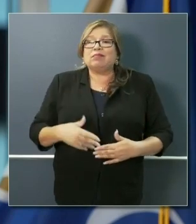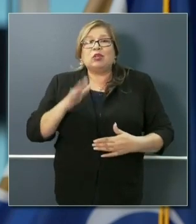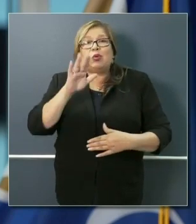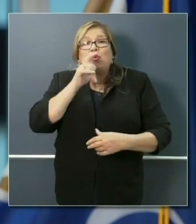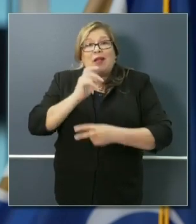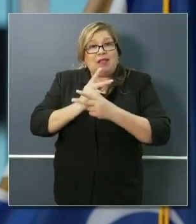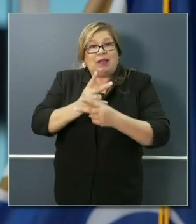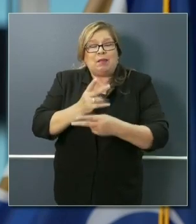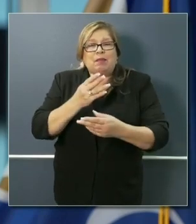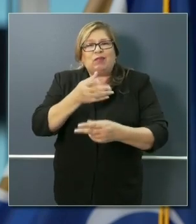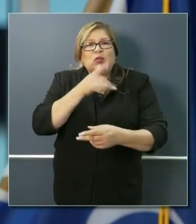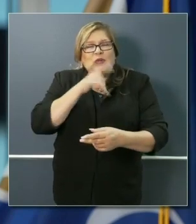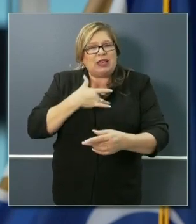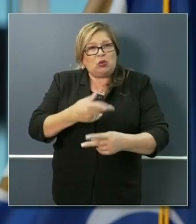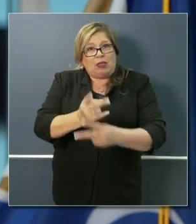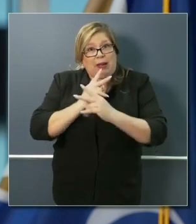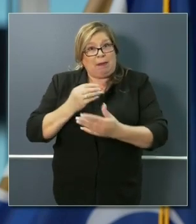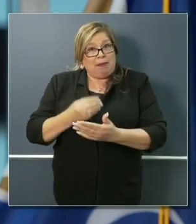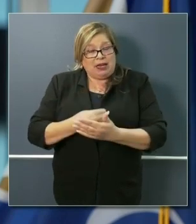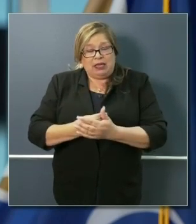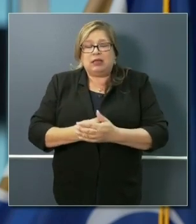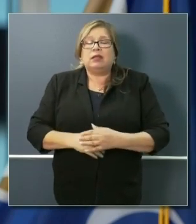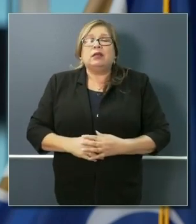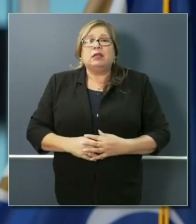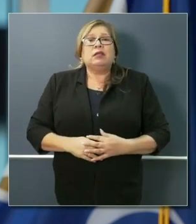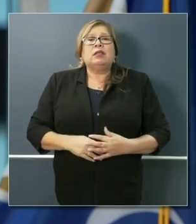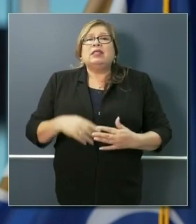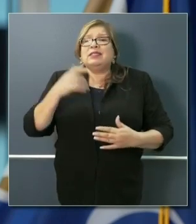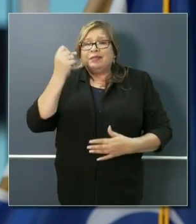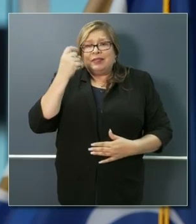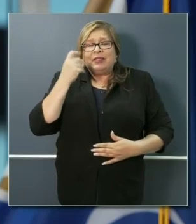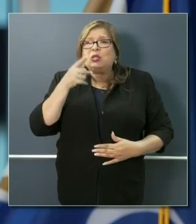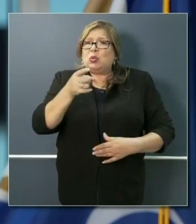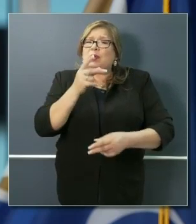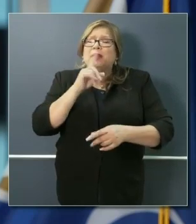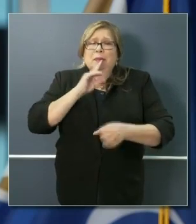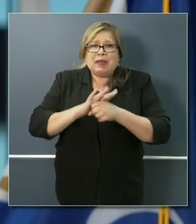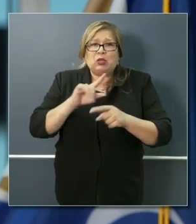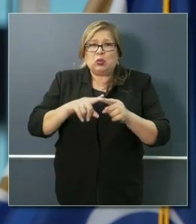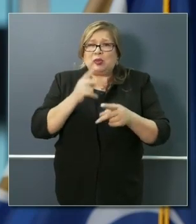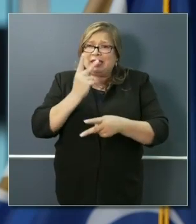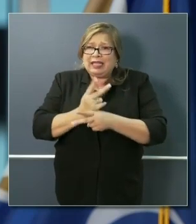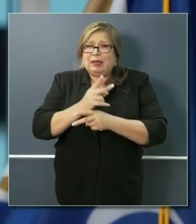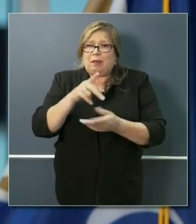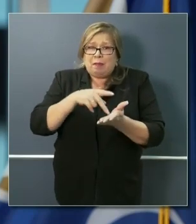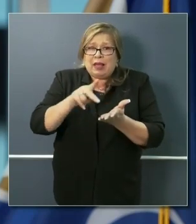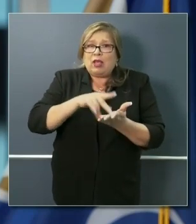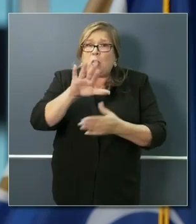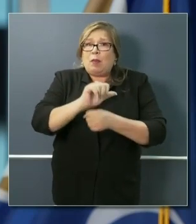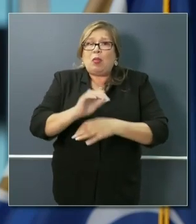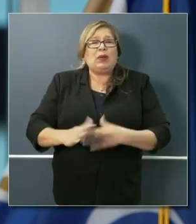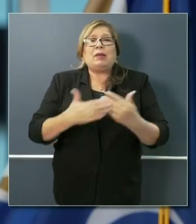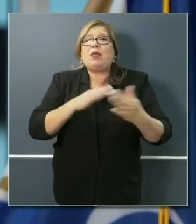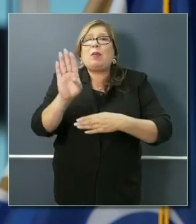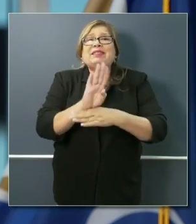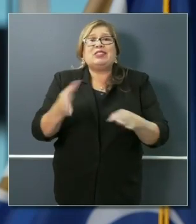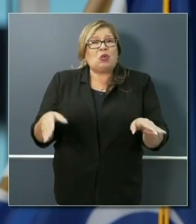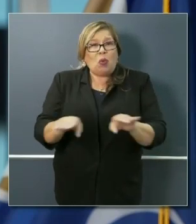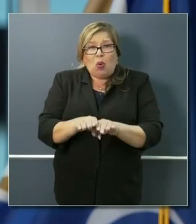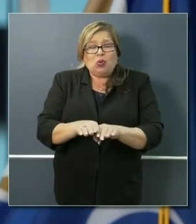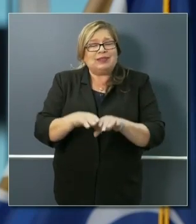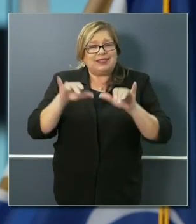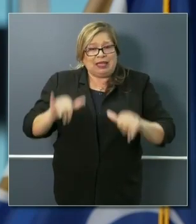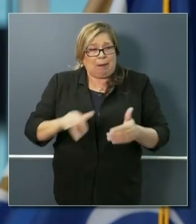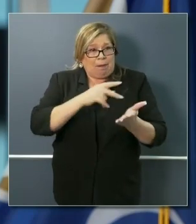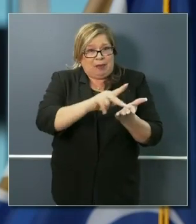commit to keeping your employees, even if you have no business, even if your business is closed, but you pay your employees, this is a